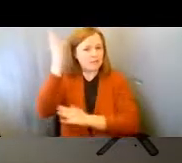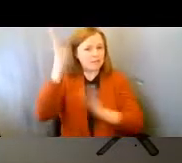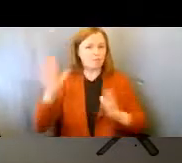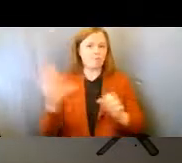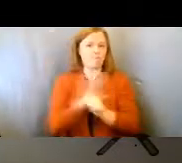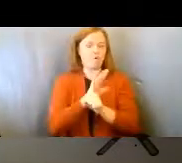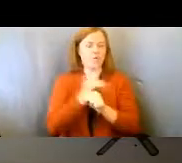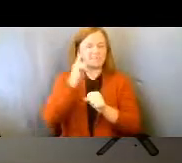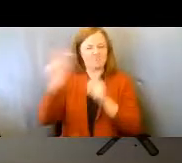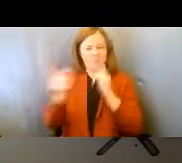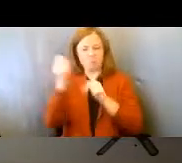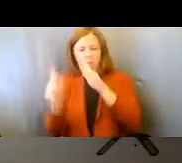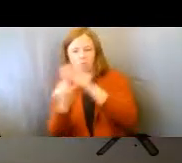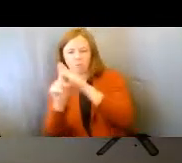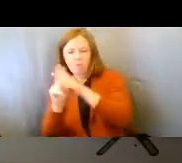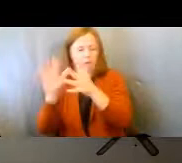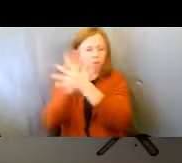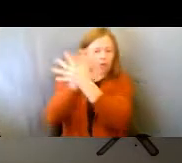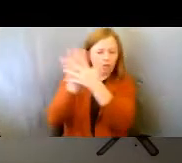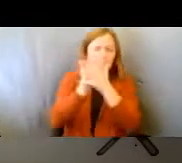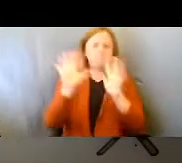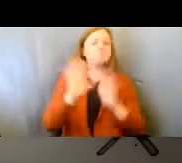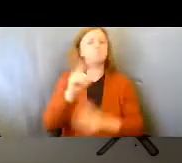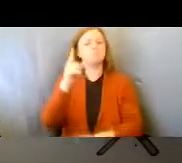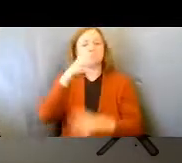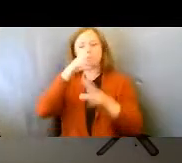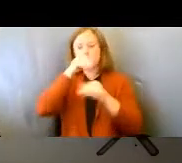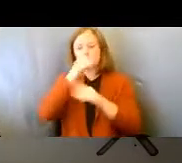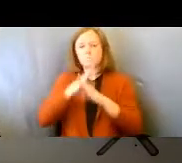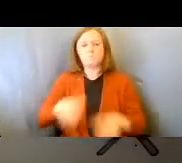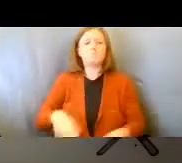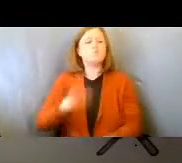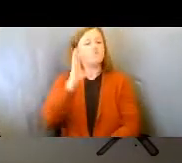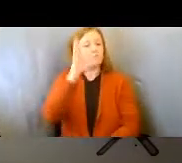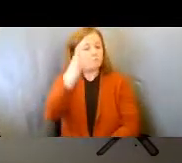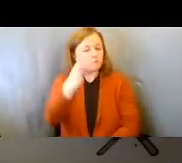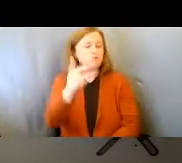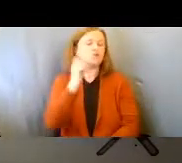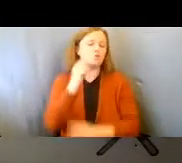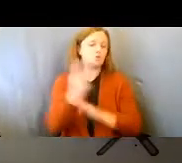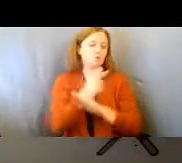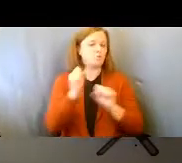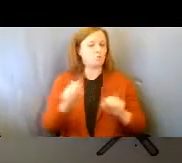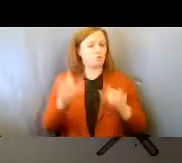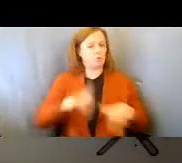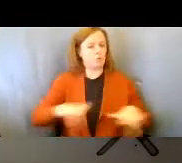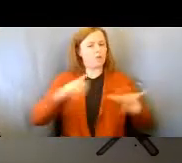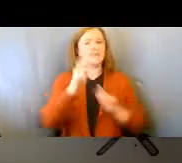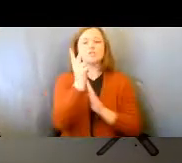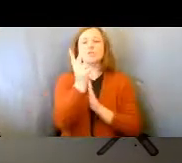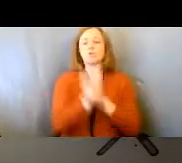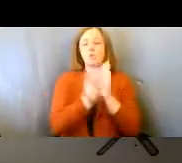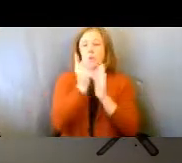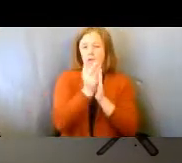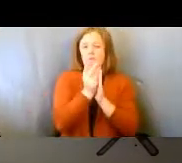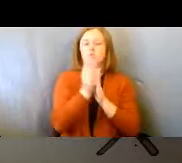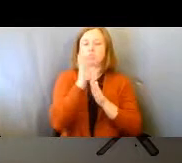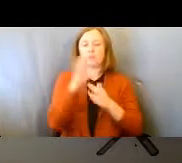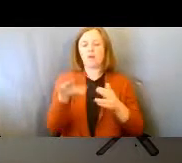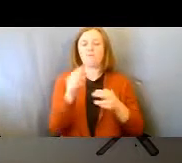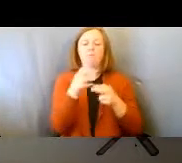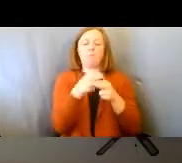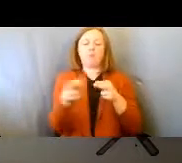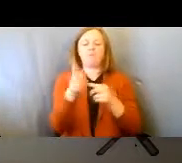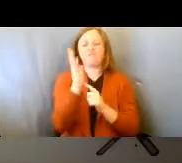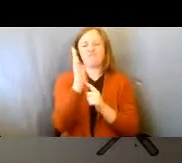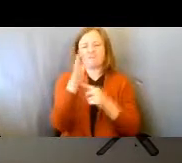entirety of the training. The session will be recorded for future use, and it's a two-hour webinar, so we'll be taking a brief